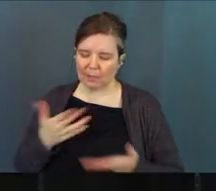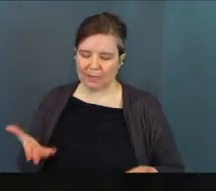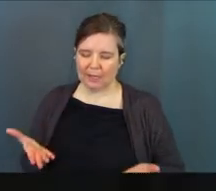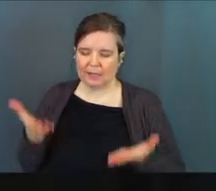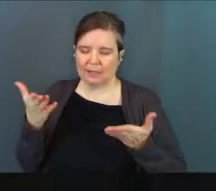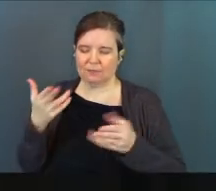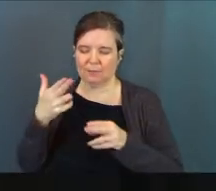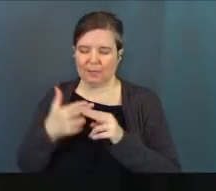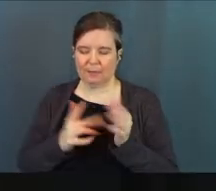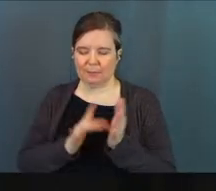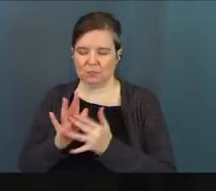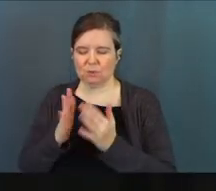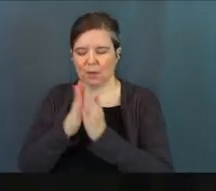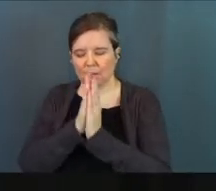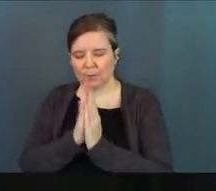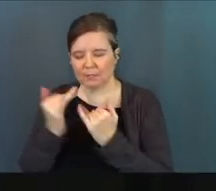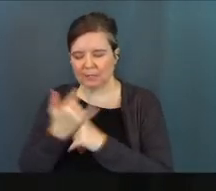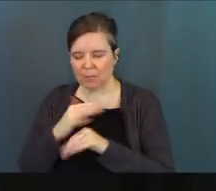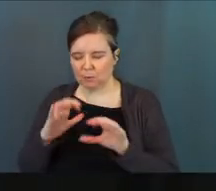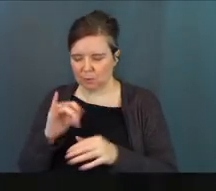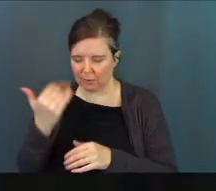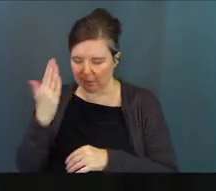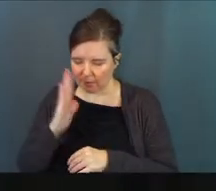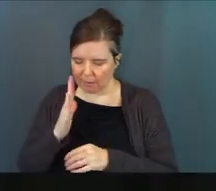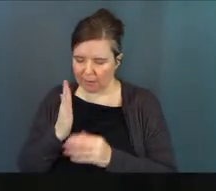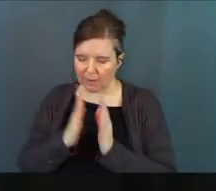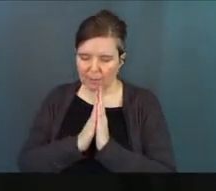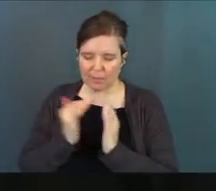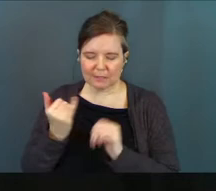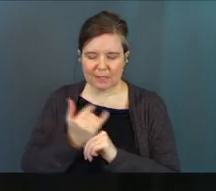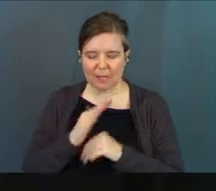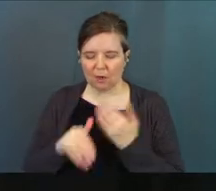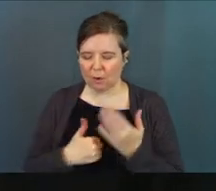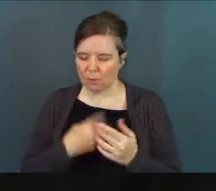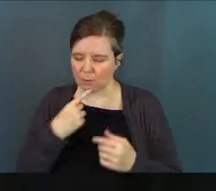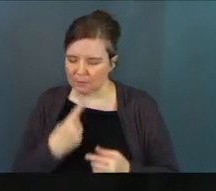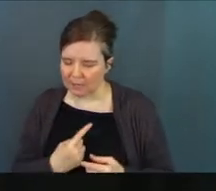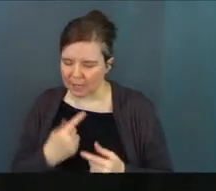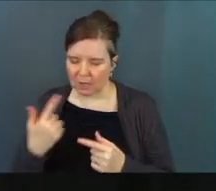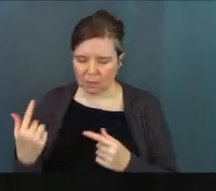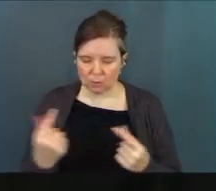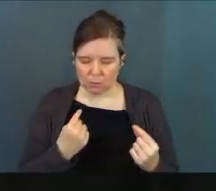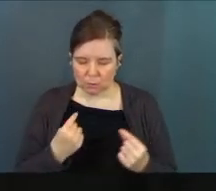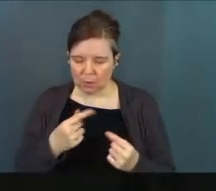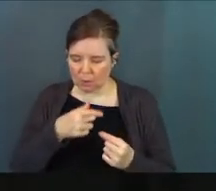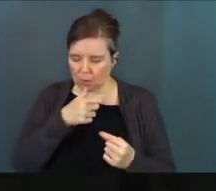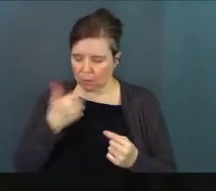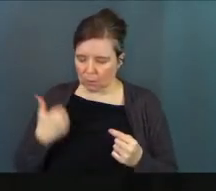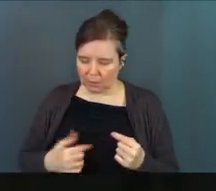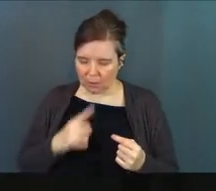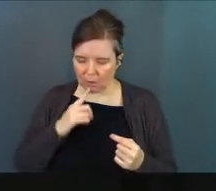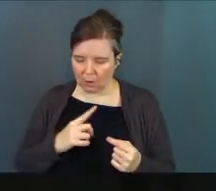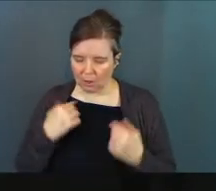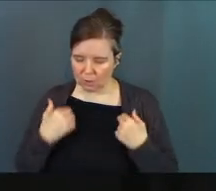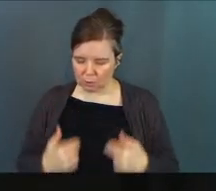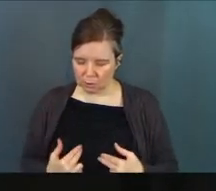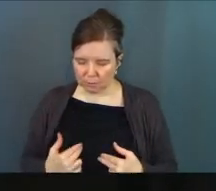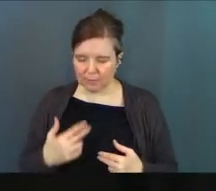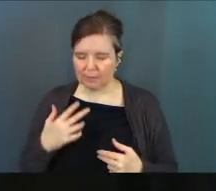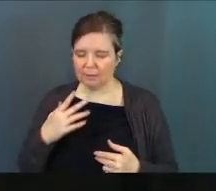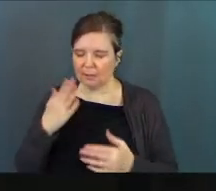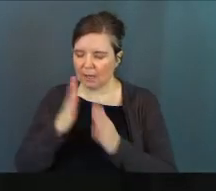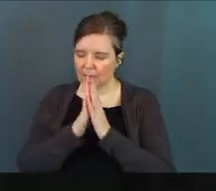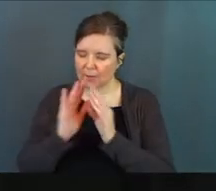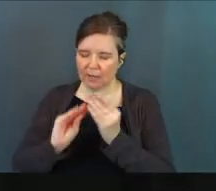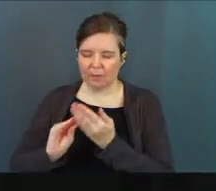lift up the name of Jesus. And so I pray that today we do that, God. pray that today in all that we say, in all that we do, in who we are as human beings, God,